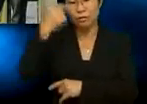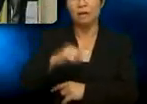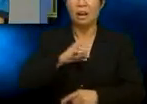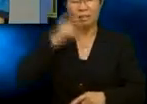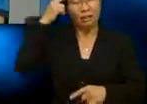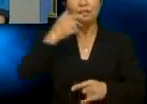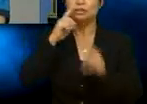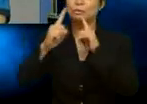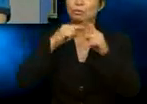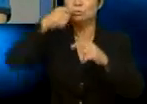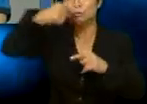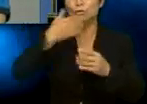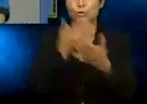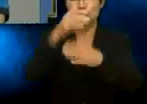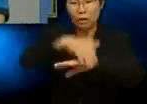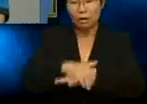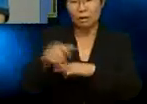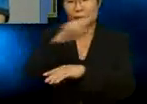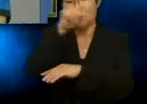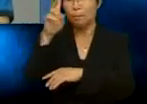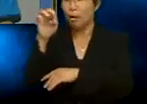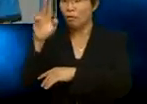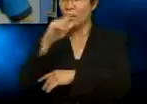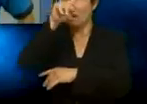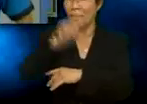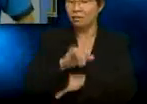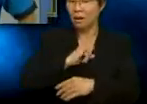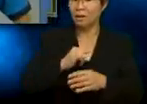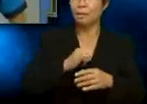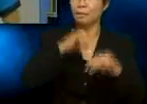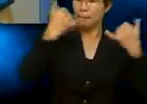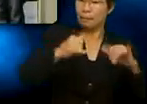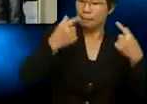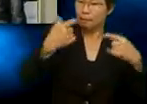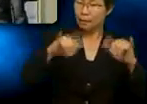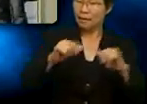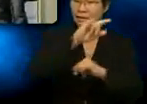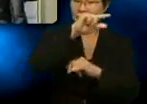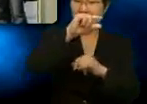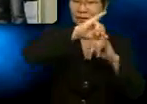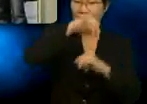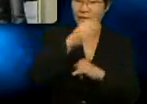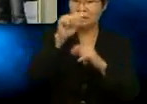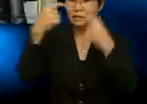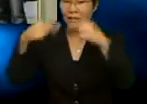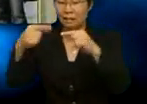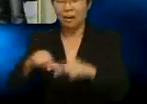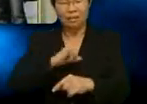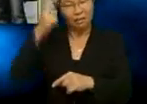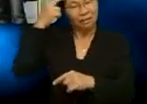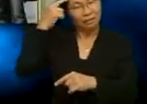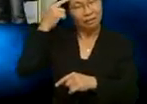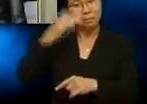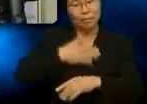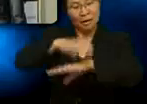Marvin asked if I had played just a game. I think he feels that my English has improved. Excellent. Looks like our English lessons have